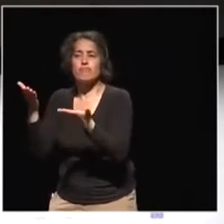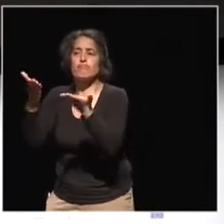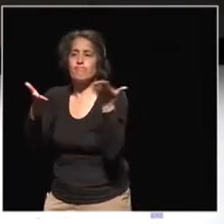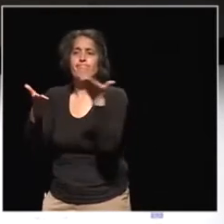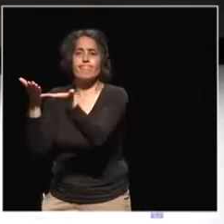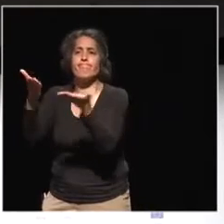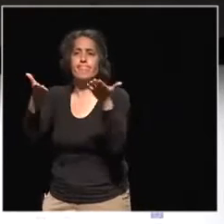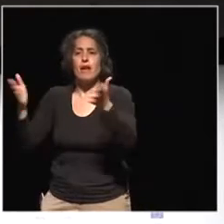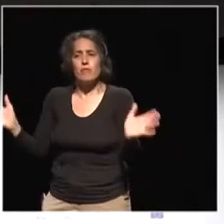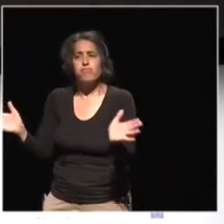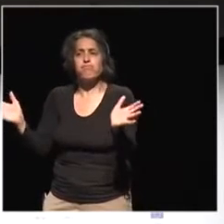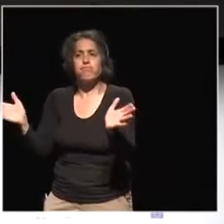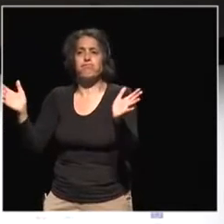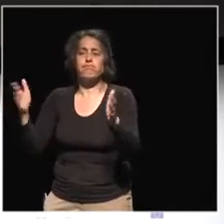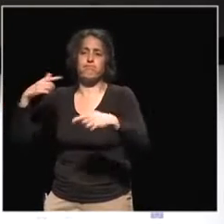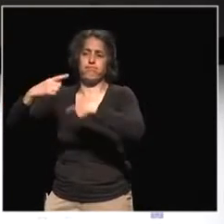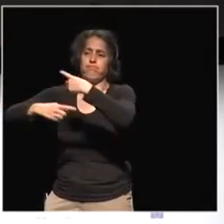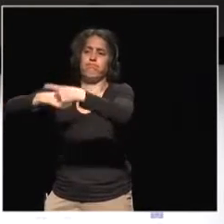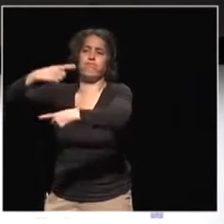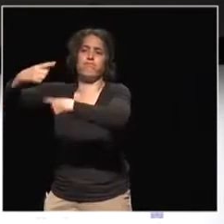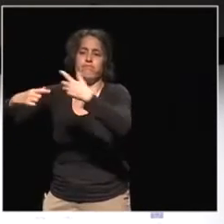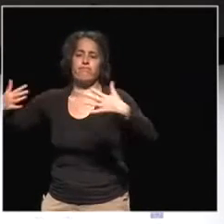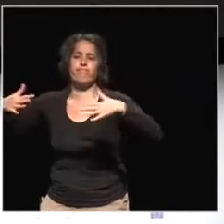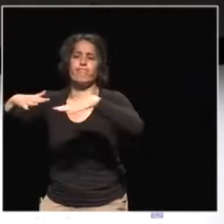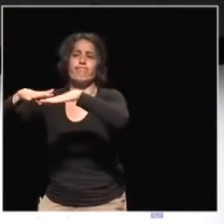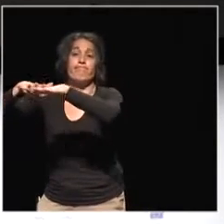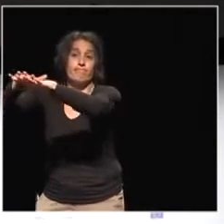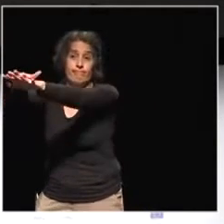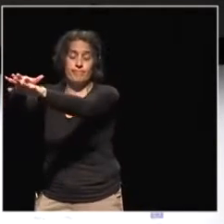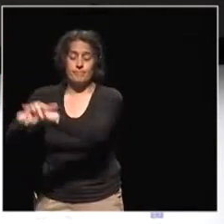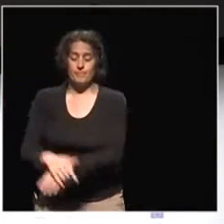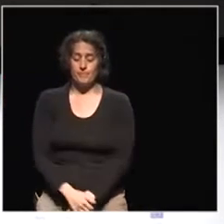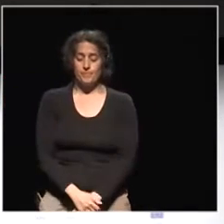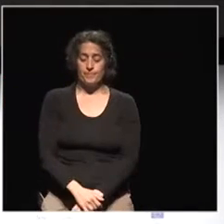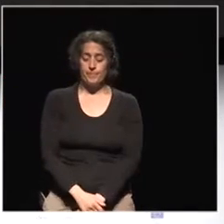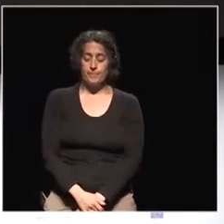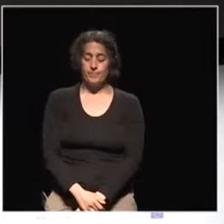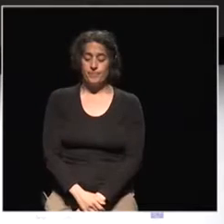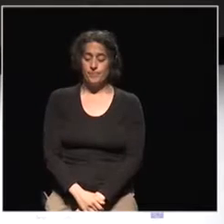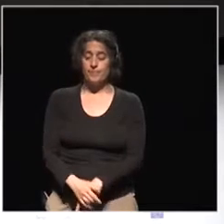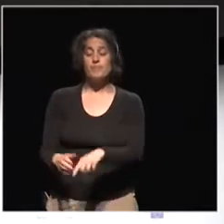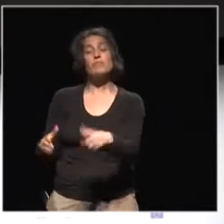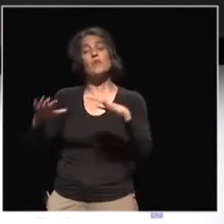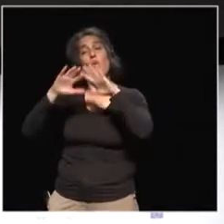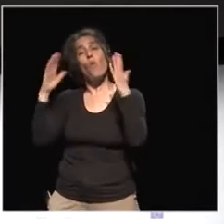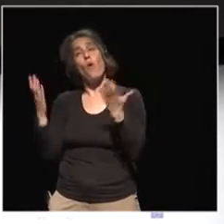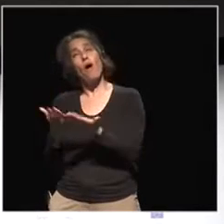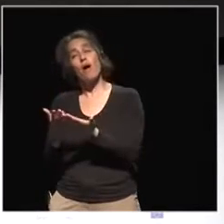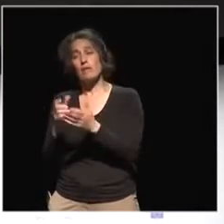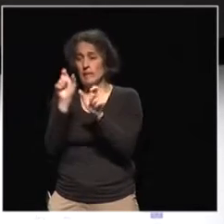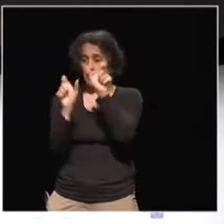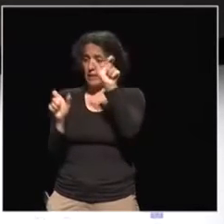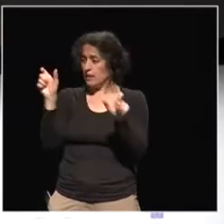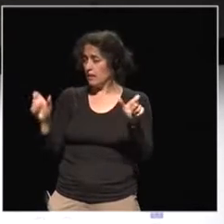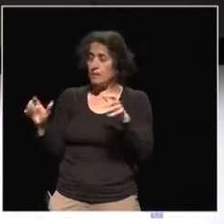World Citizens Movement possible. For me, a World Citizens Movement is a movement where everybody is connected